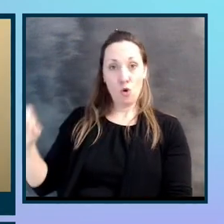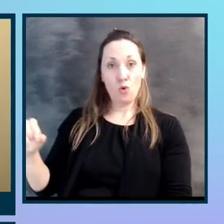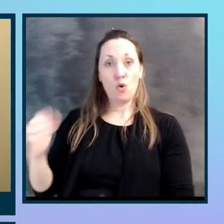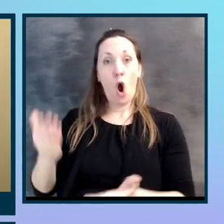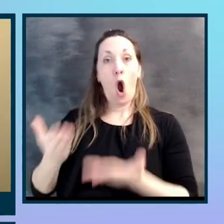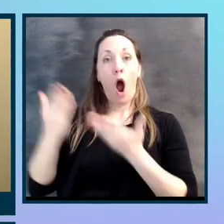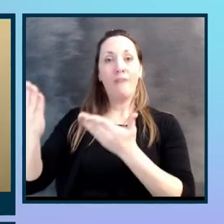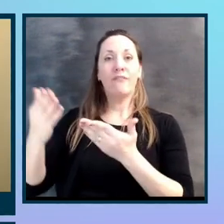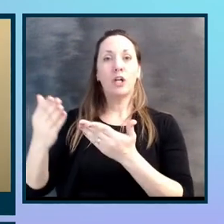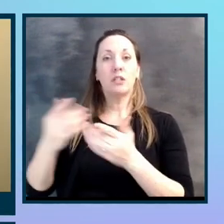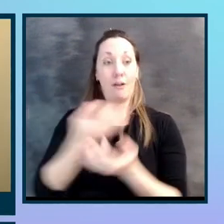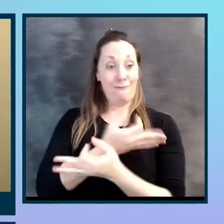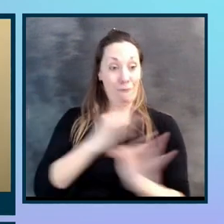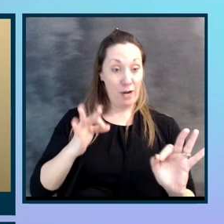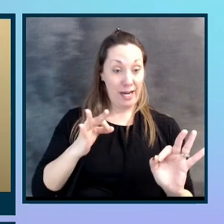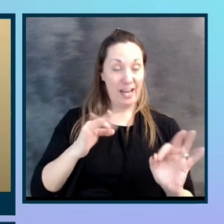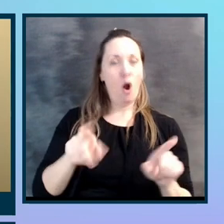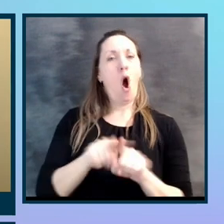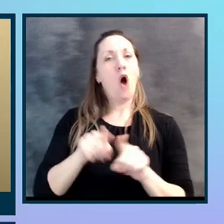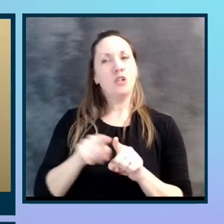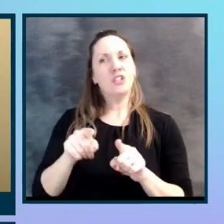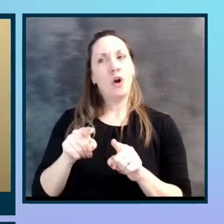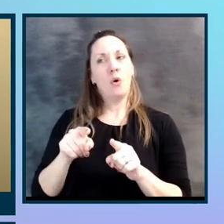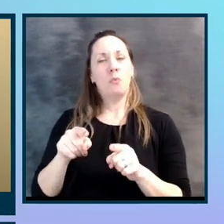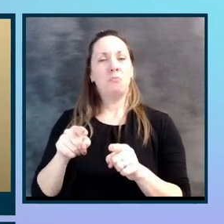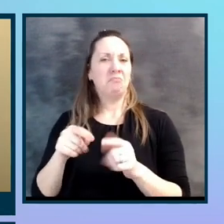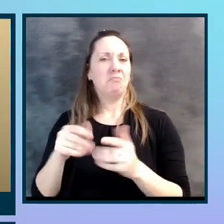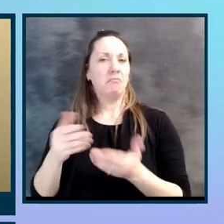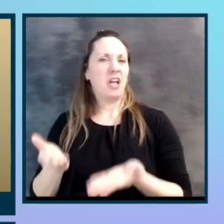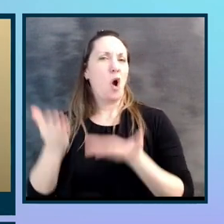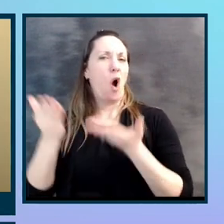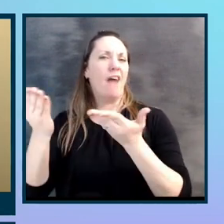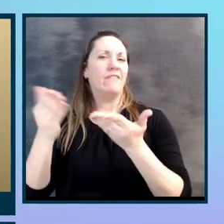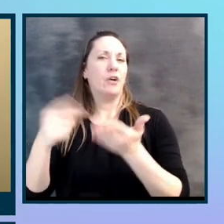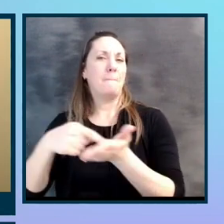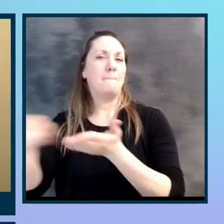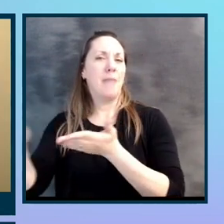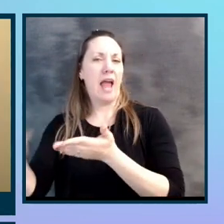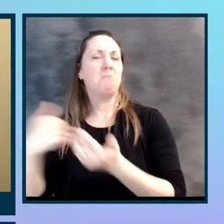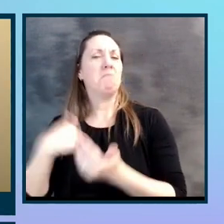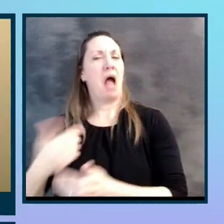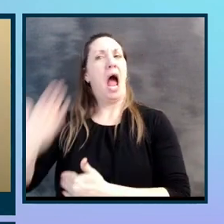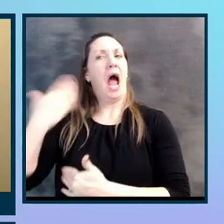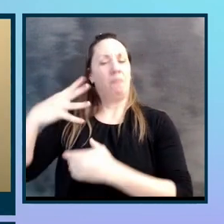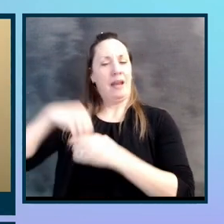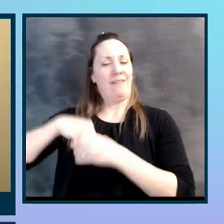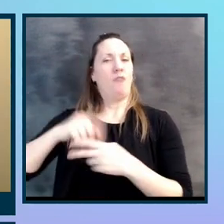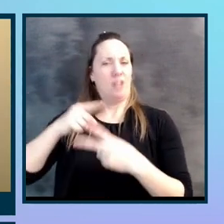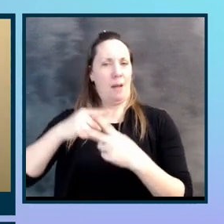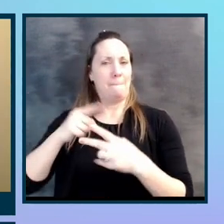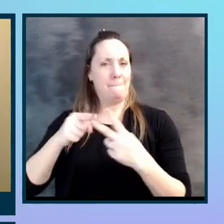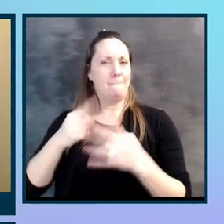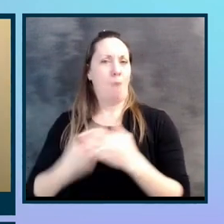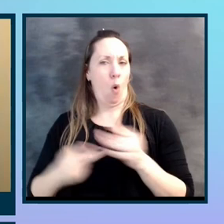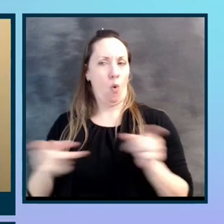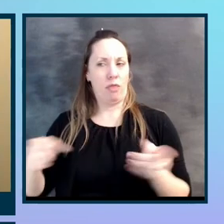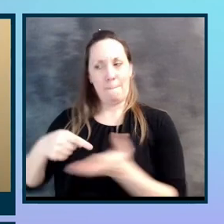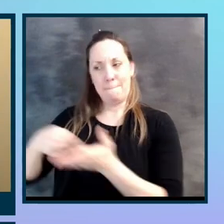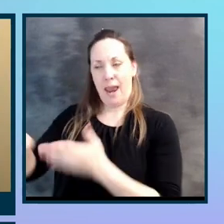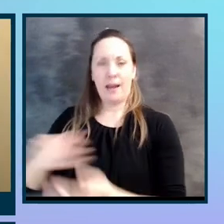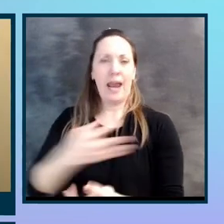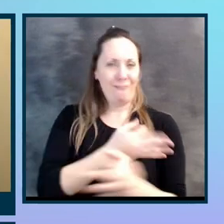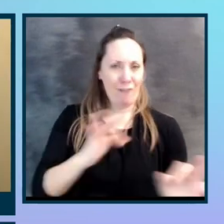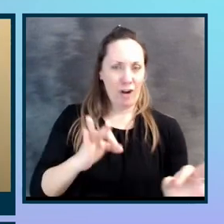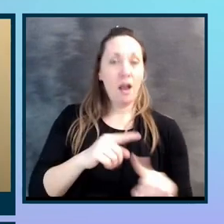the free all up into the pro paid leagues, which I plan paid and free, but that's the great thing about all this. It just takes your